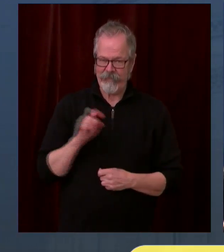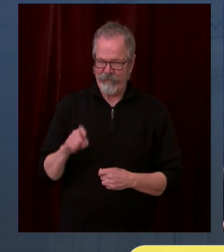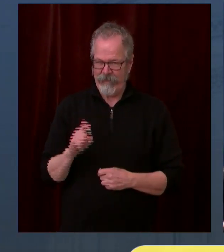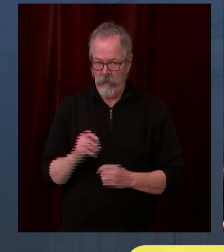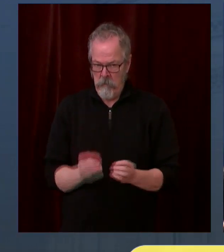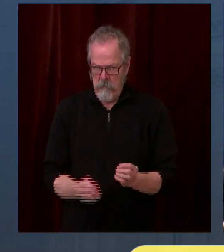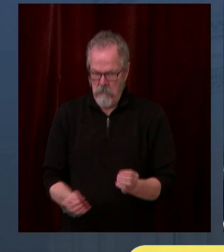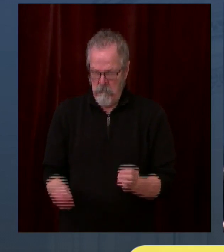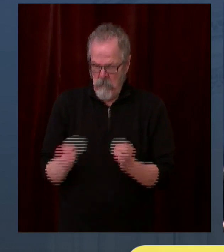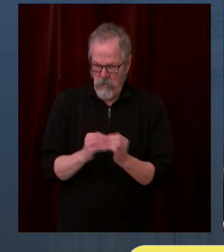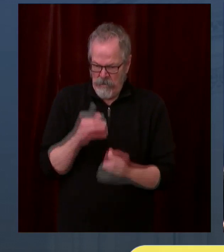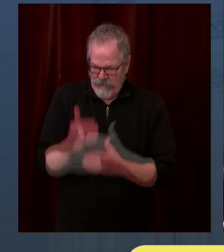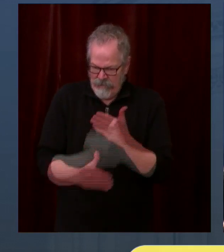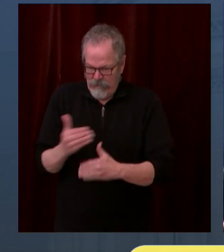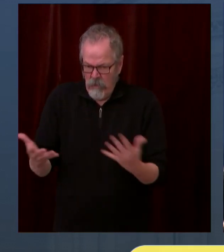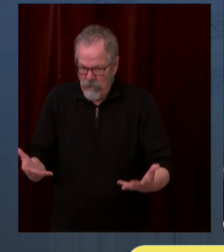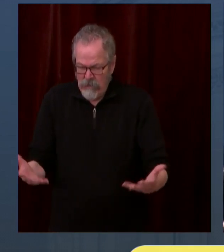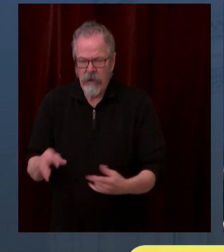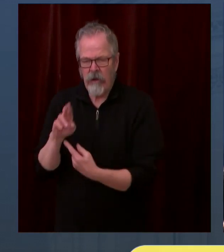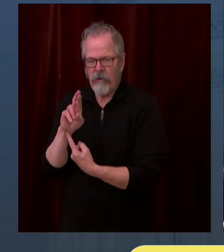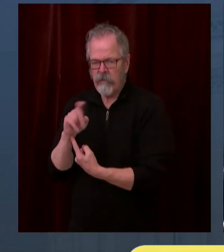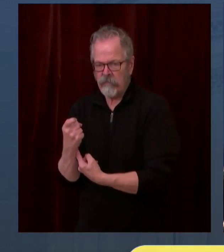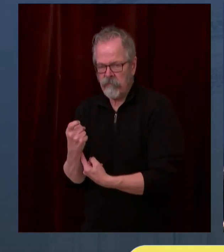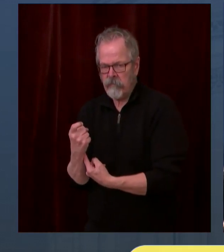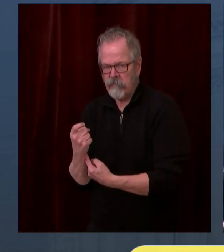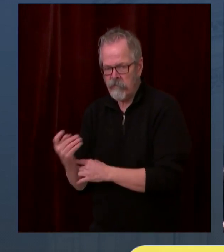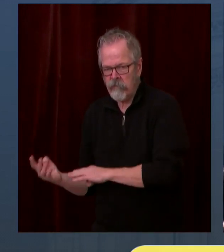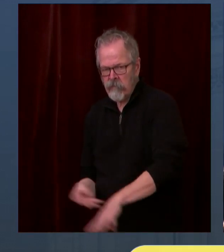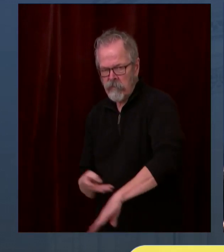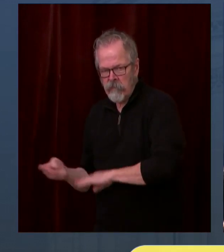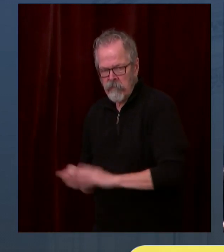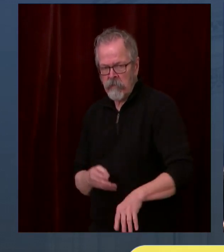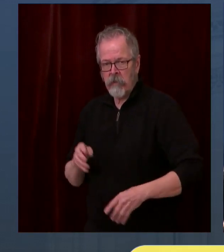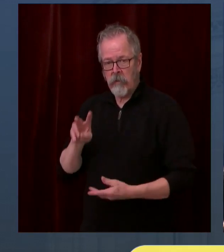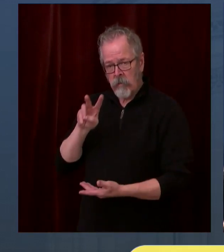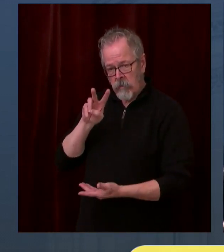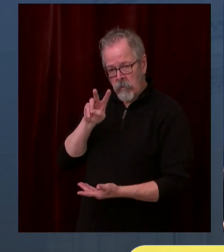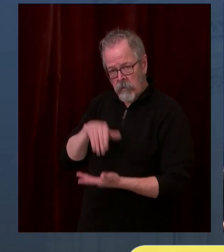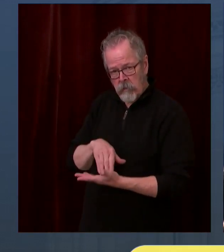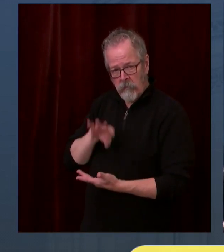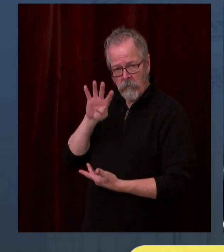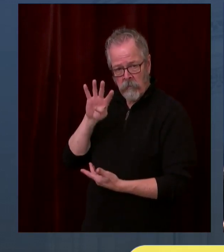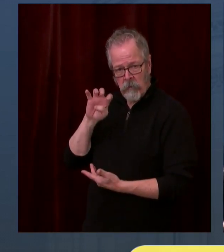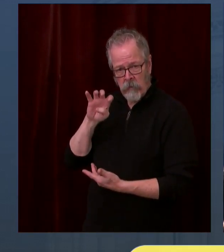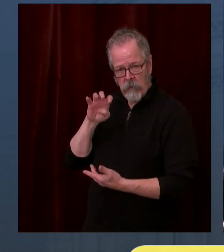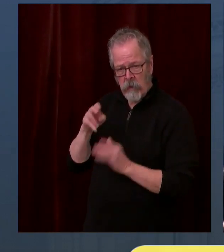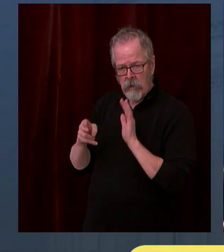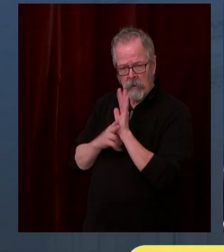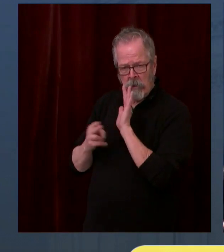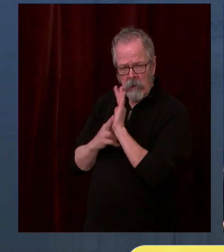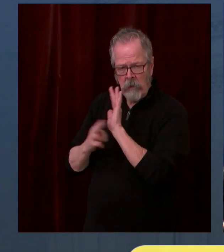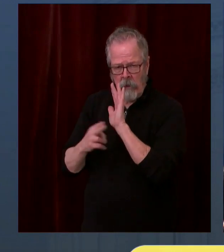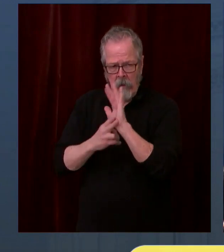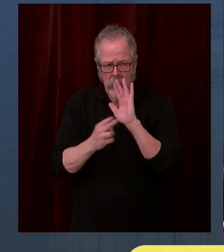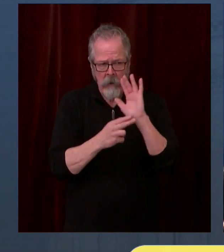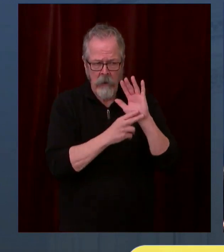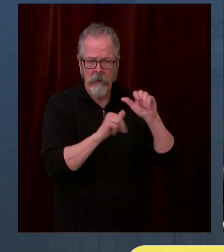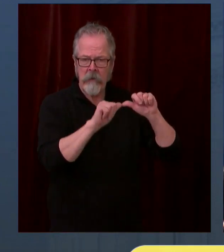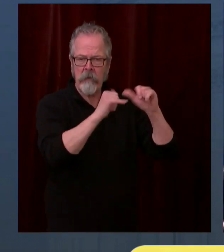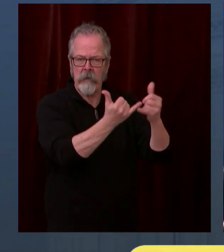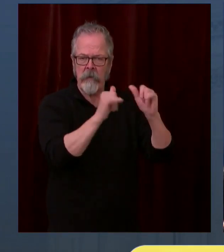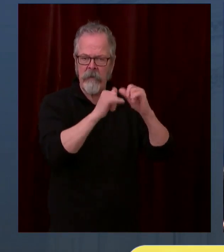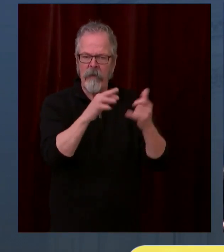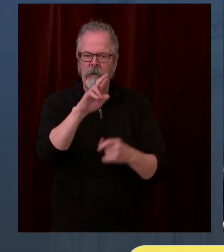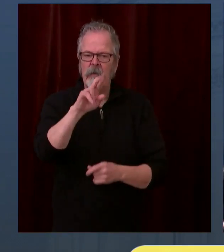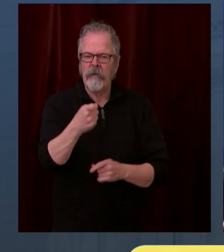2400 pharmacies that are going to be in the system as essentially a whole new, you know, freeway of